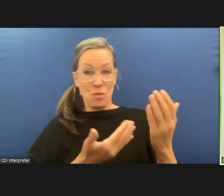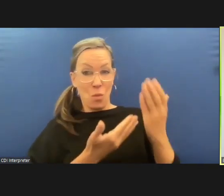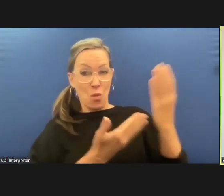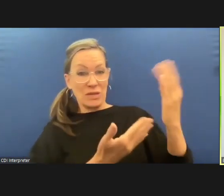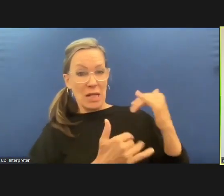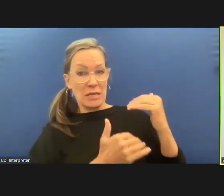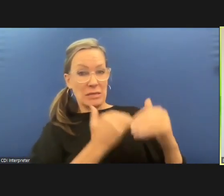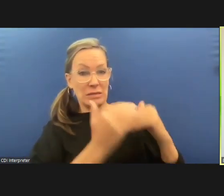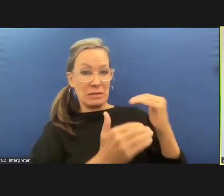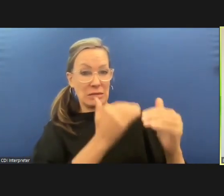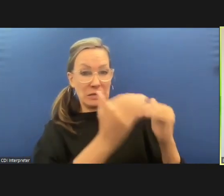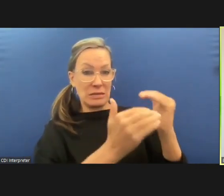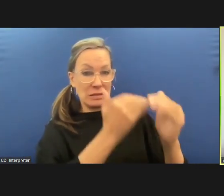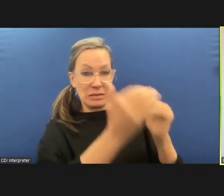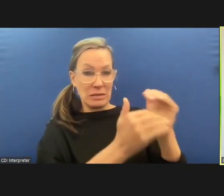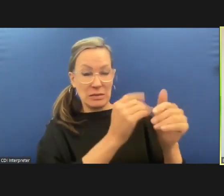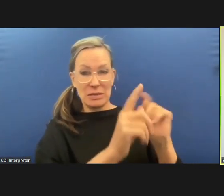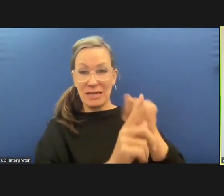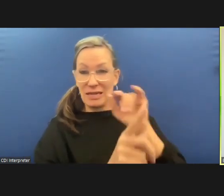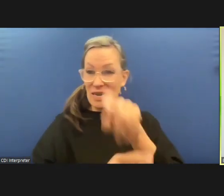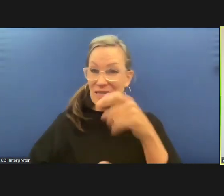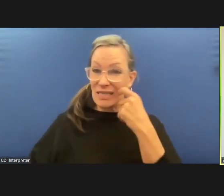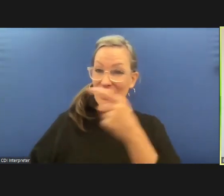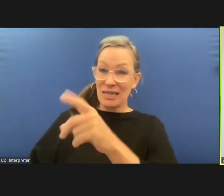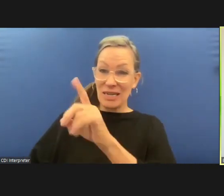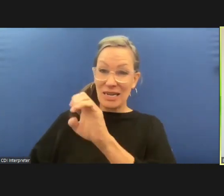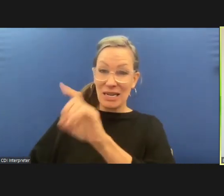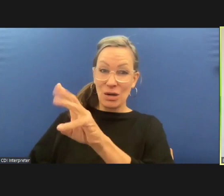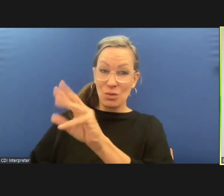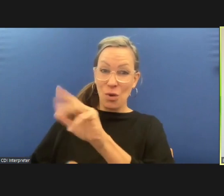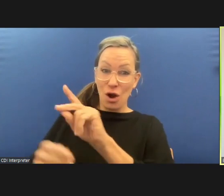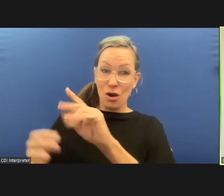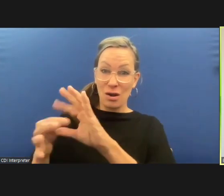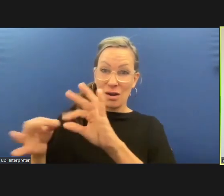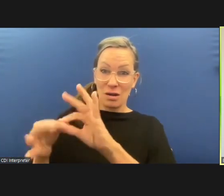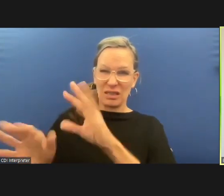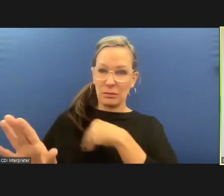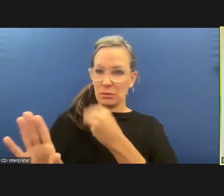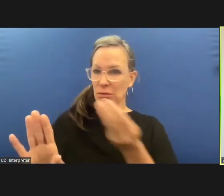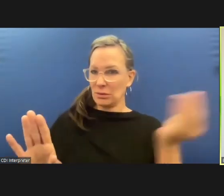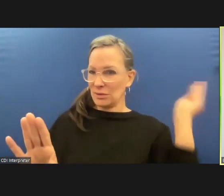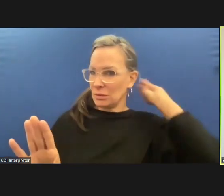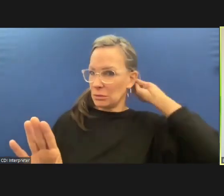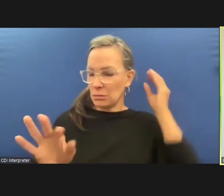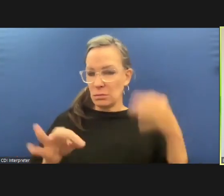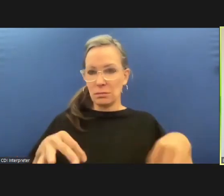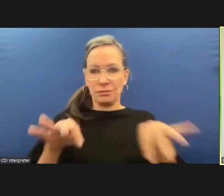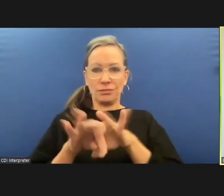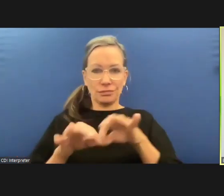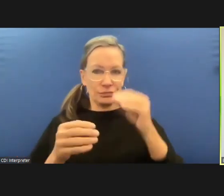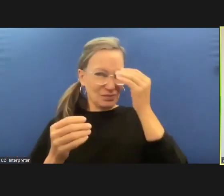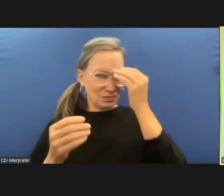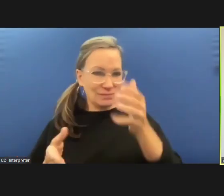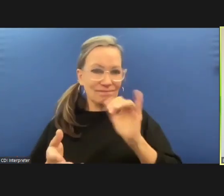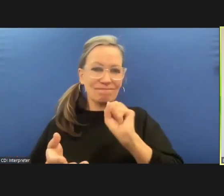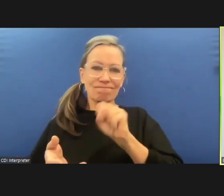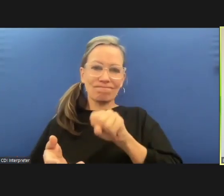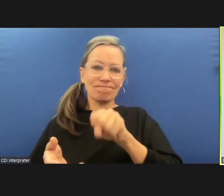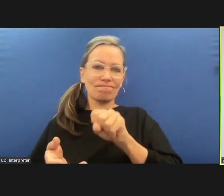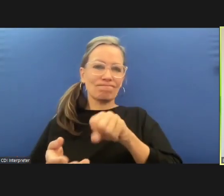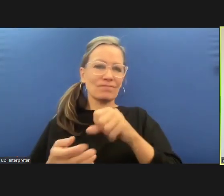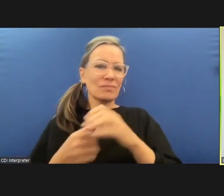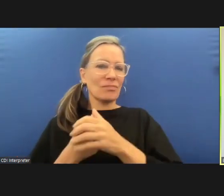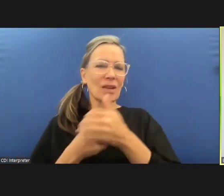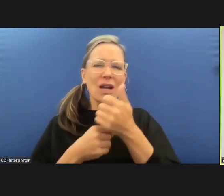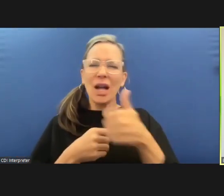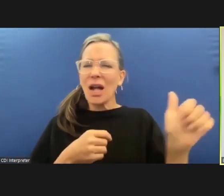different people about those perspectives as i said you can make kind of abstract arguments either for or against having someone from